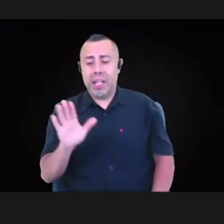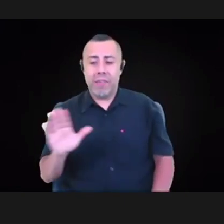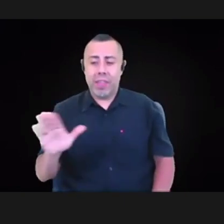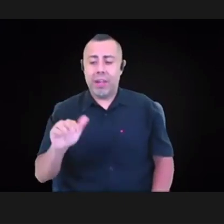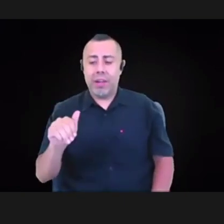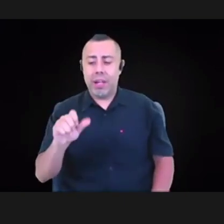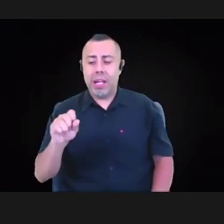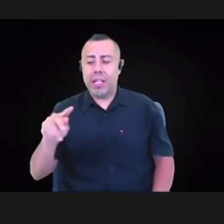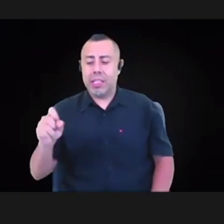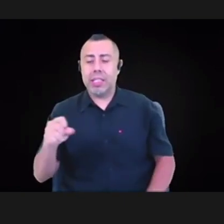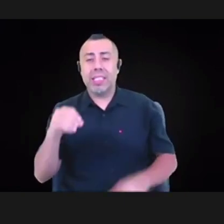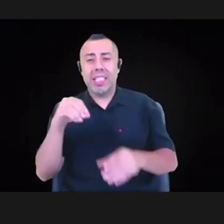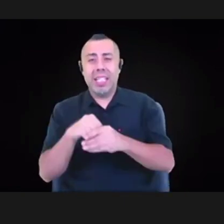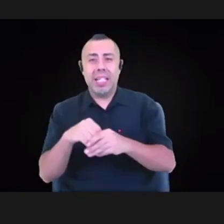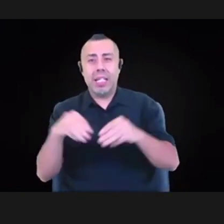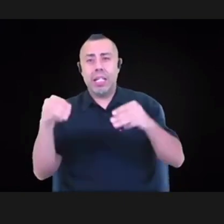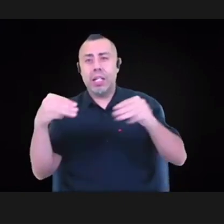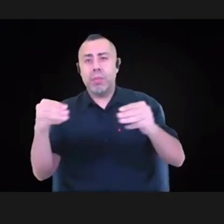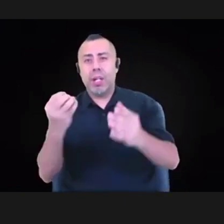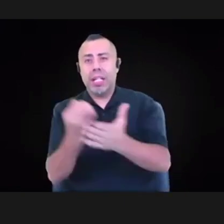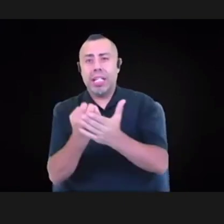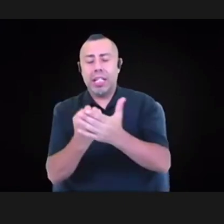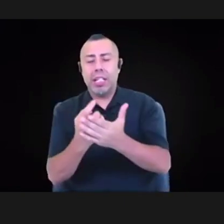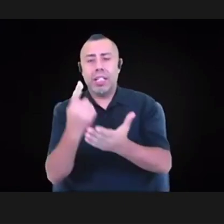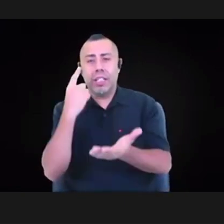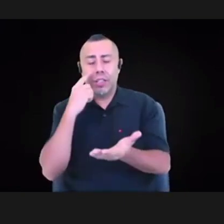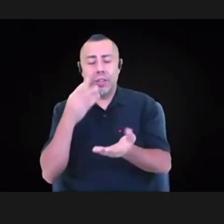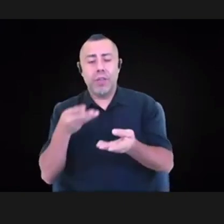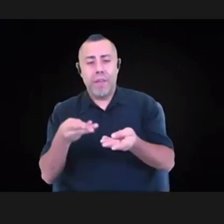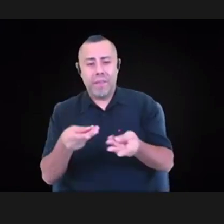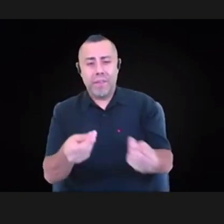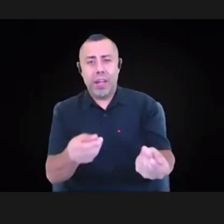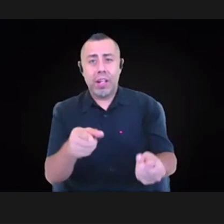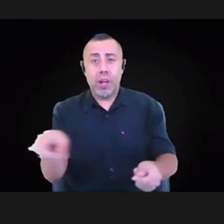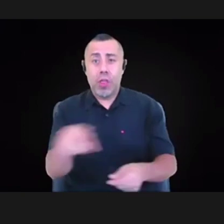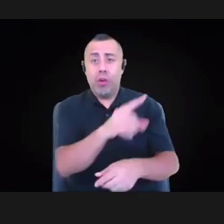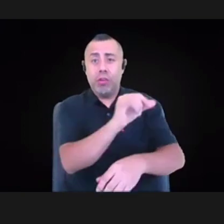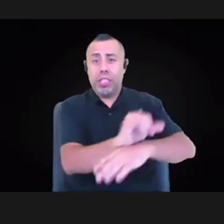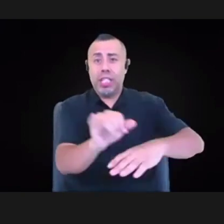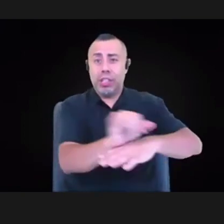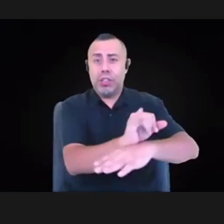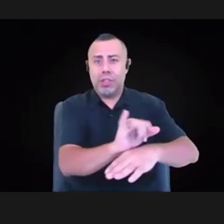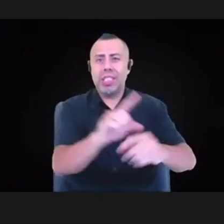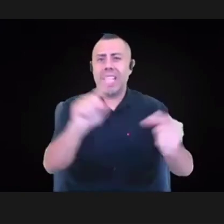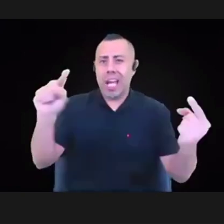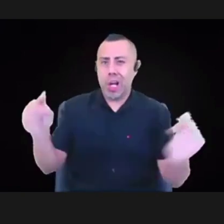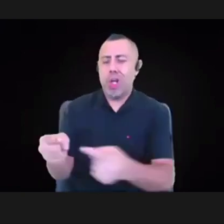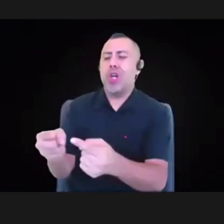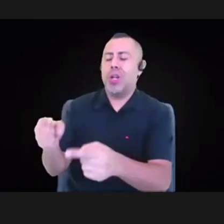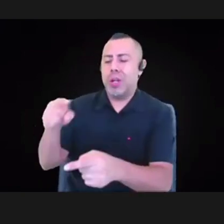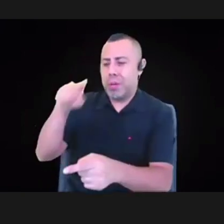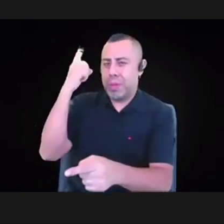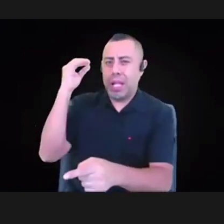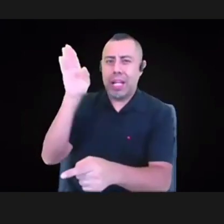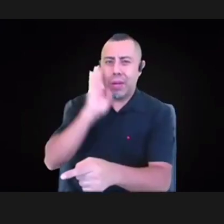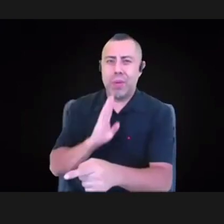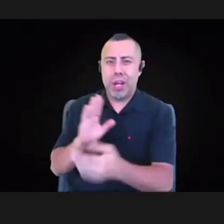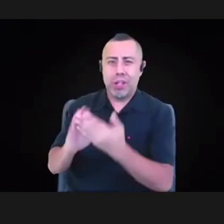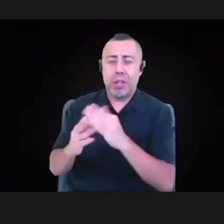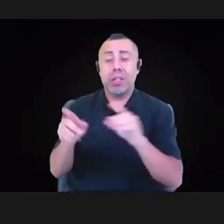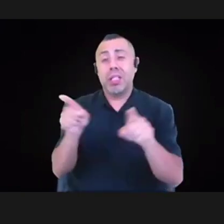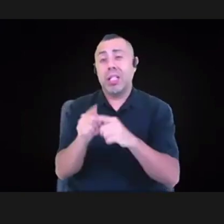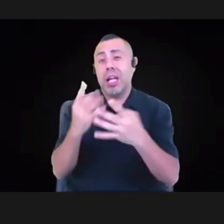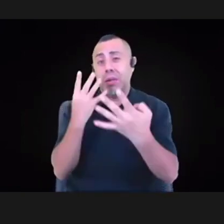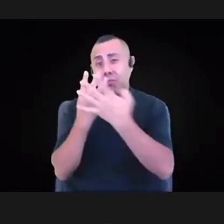um, in the market economy to fund the very industries that harm black and brown communities, um, such as the prison and military